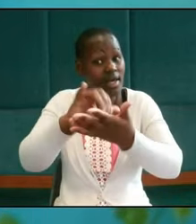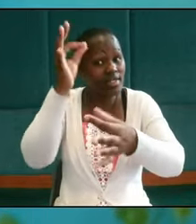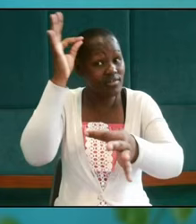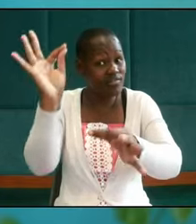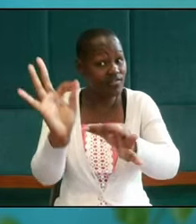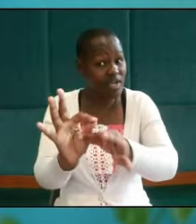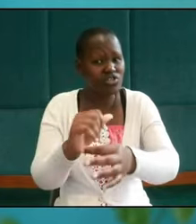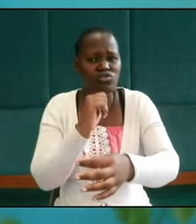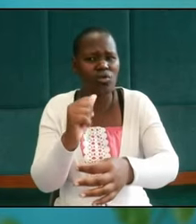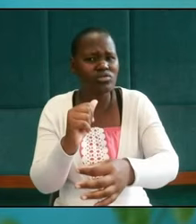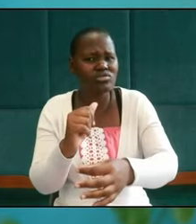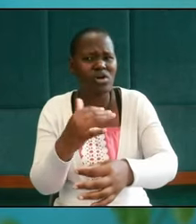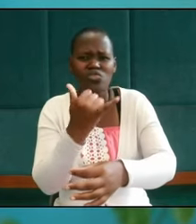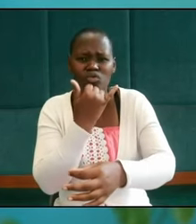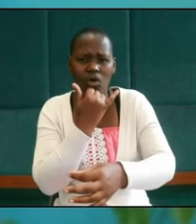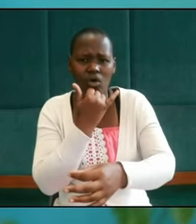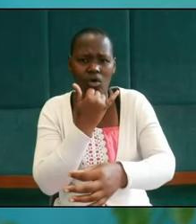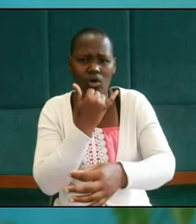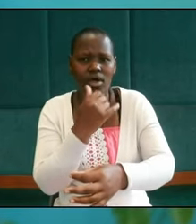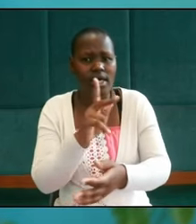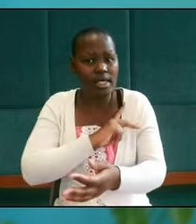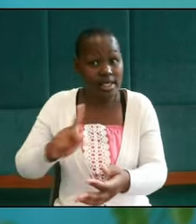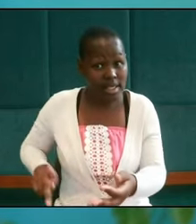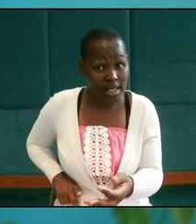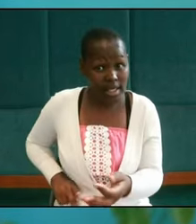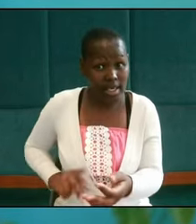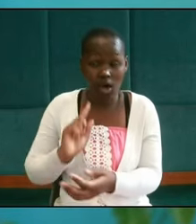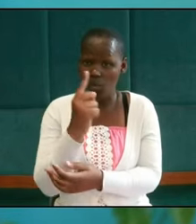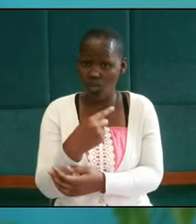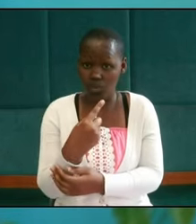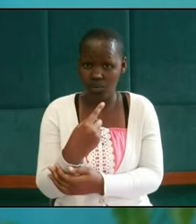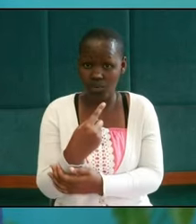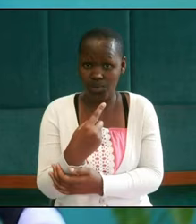was not a crime this king who